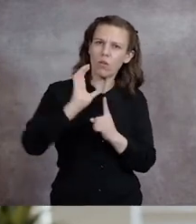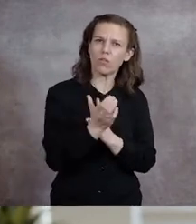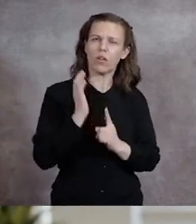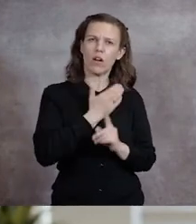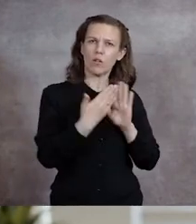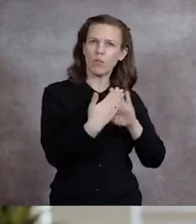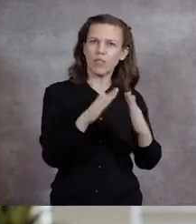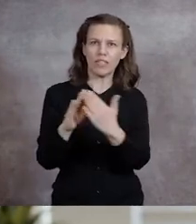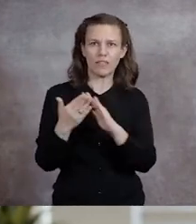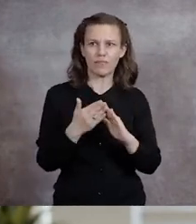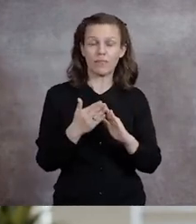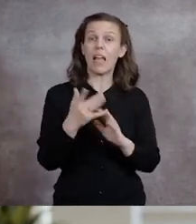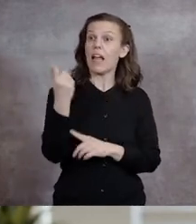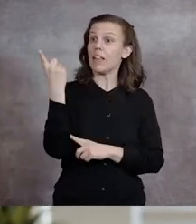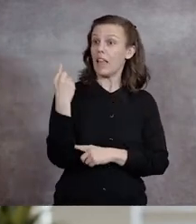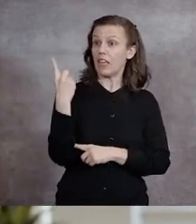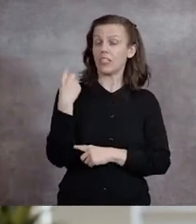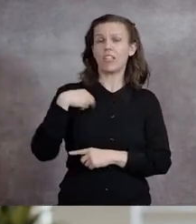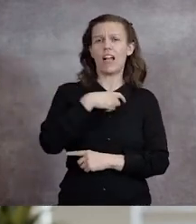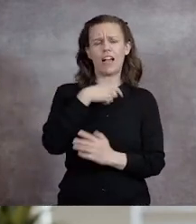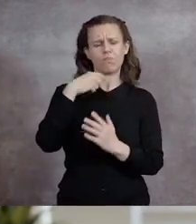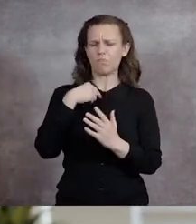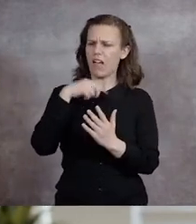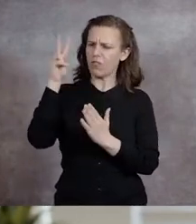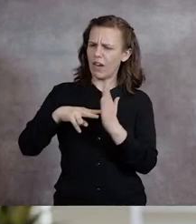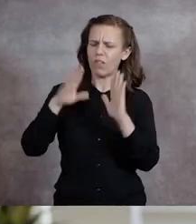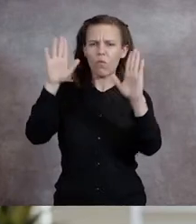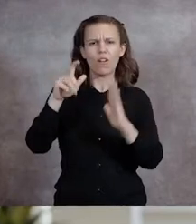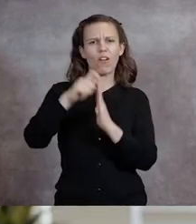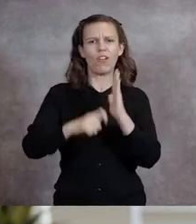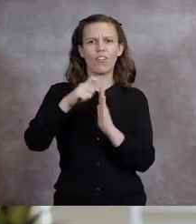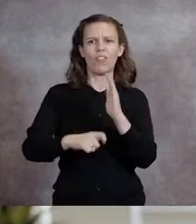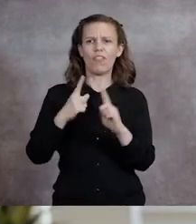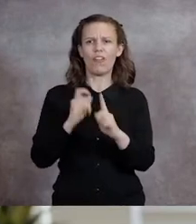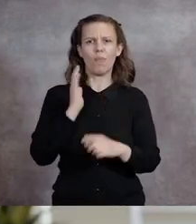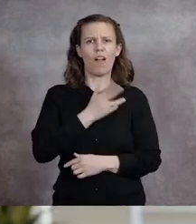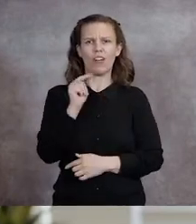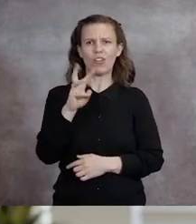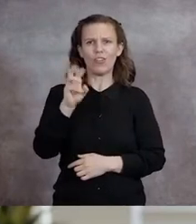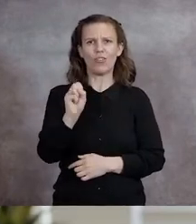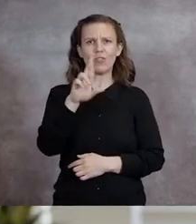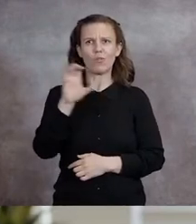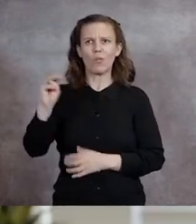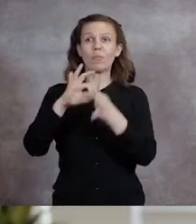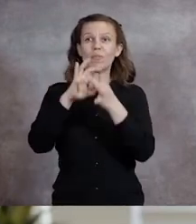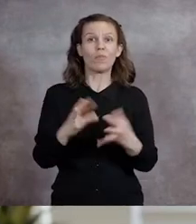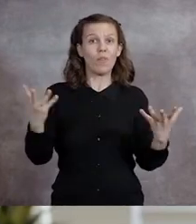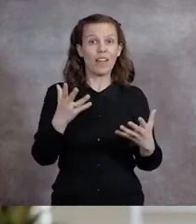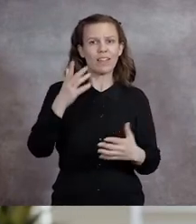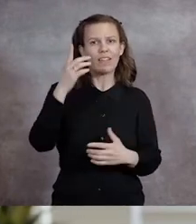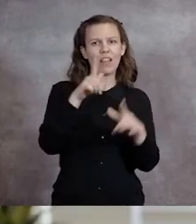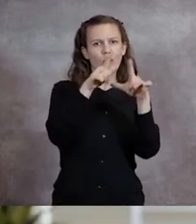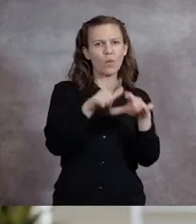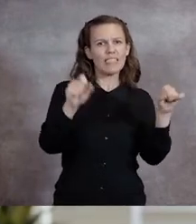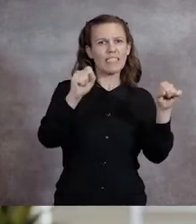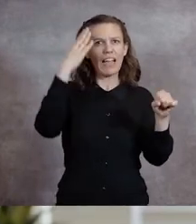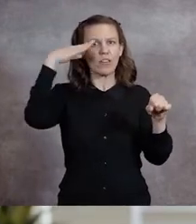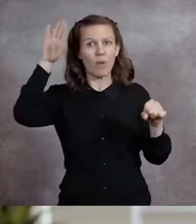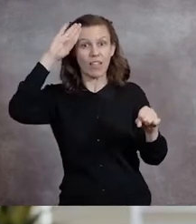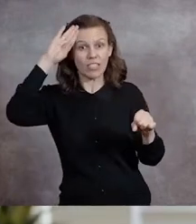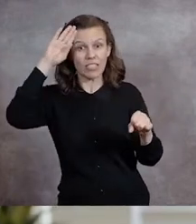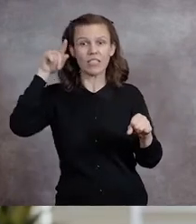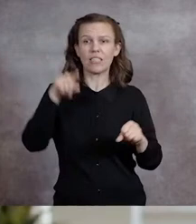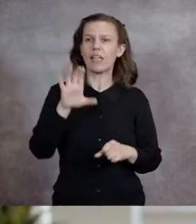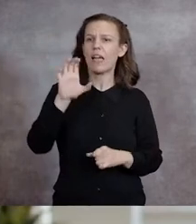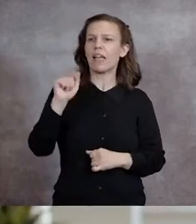Last year, I read a great article in our newsroom about linguistic anthropology, in which Catherine Rhodes, an assistant professor